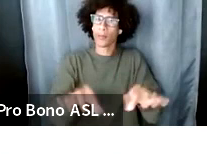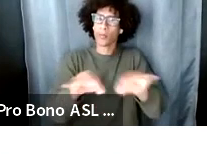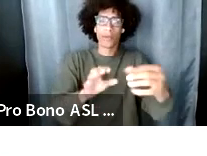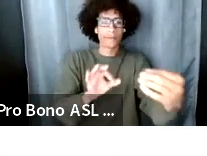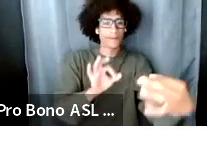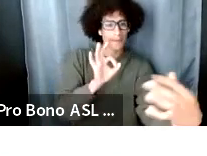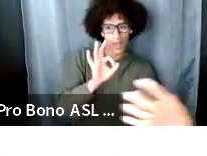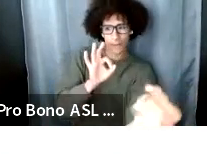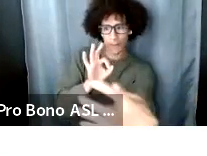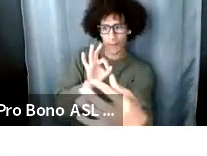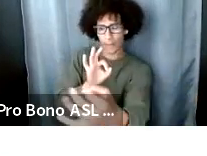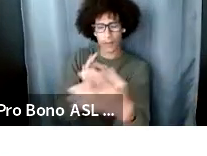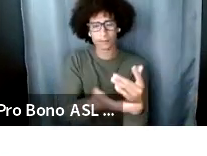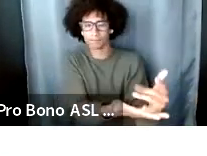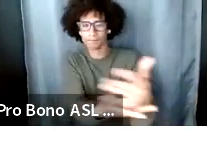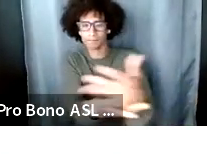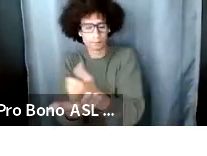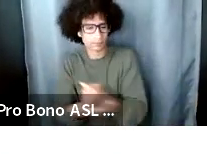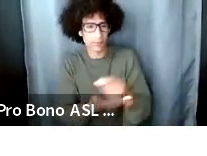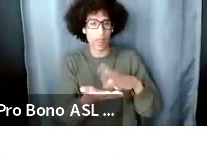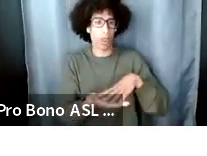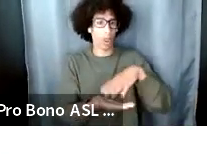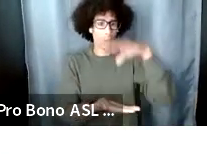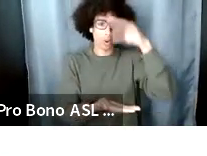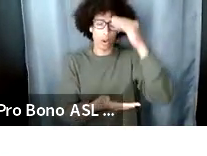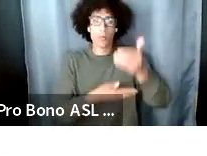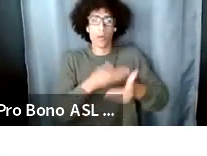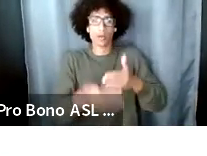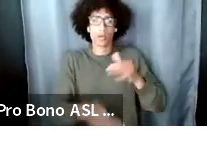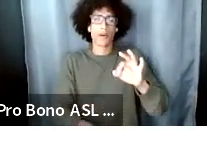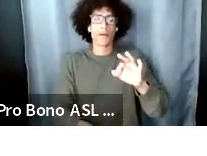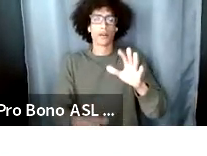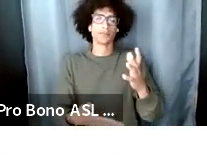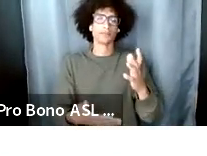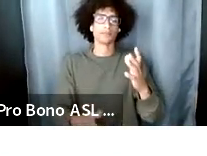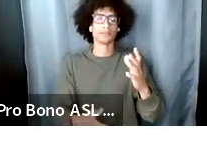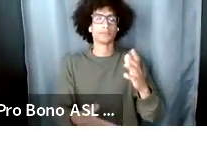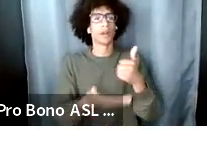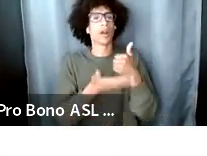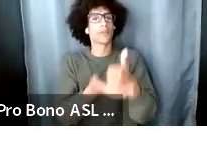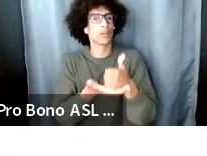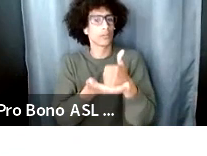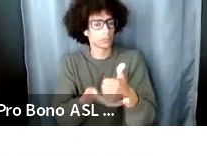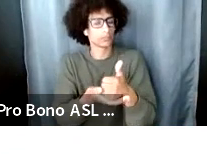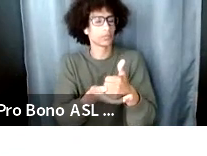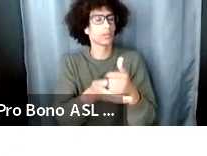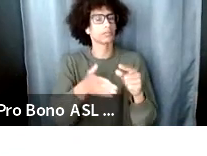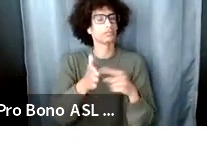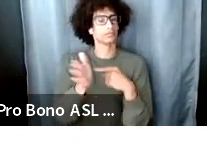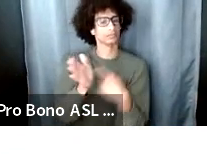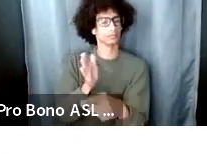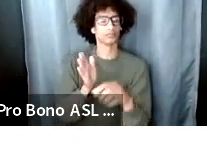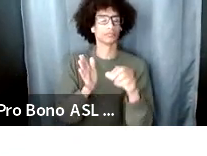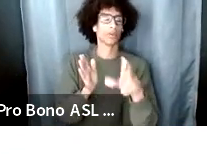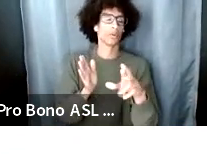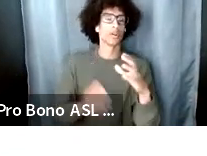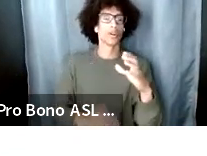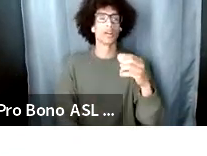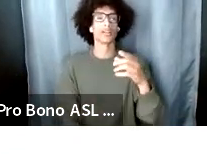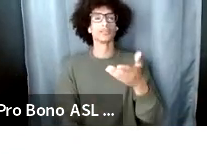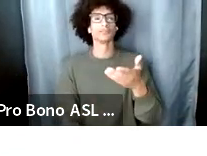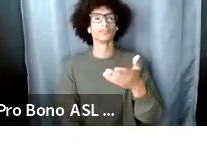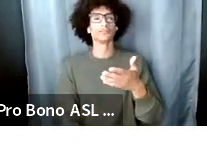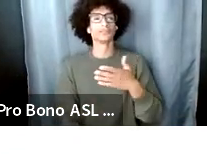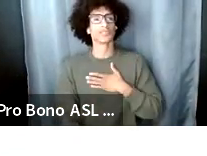the process of constructive uh critics not constructive criticism but general uh generous critique right is like things that